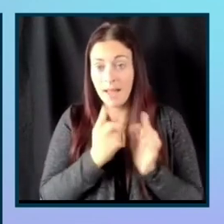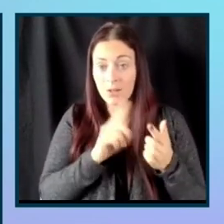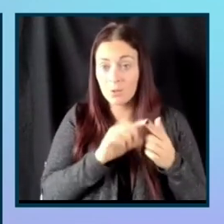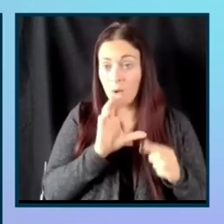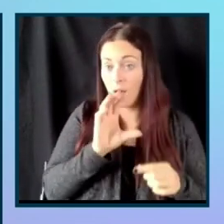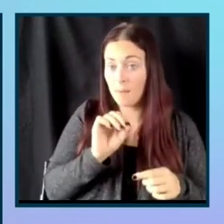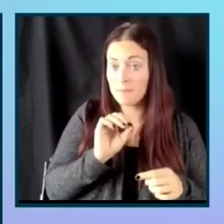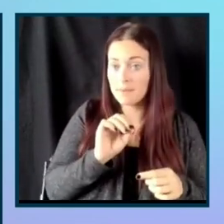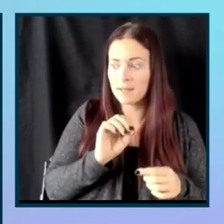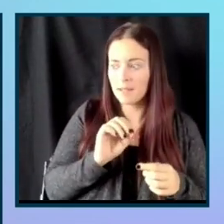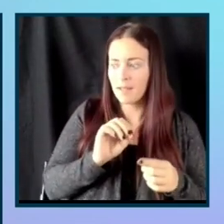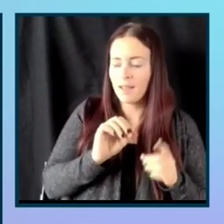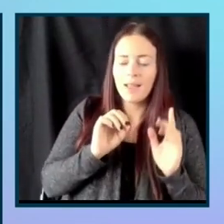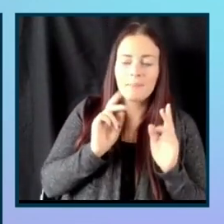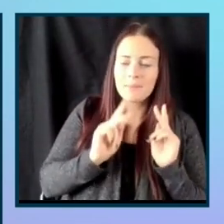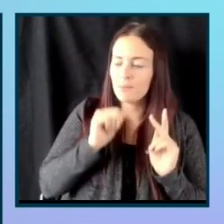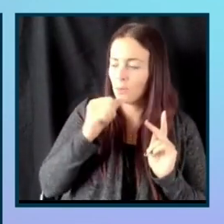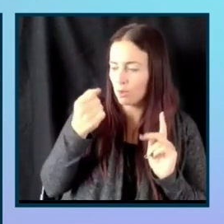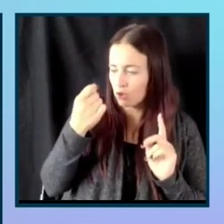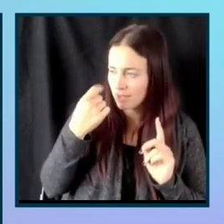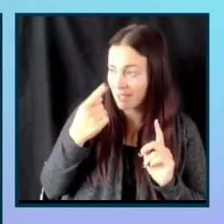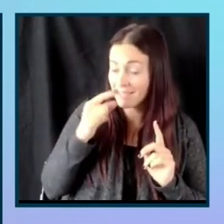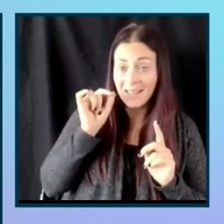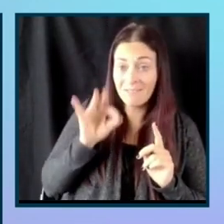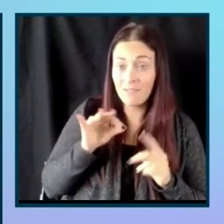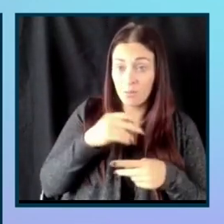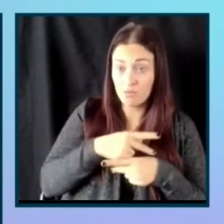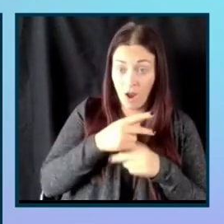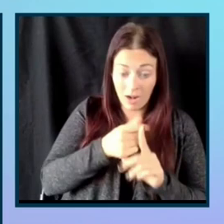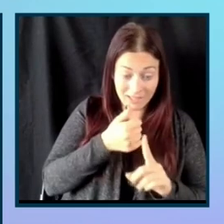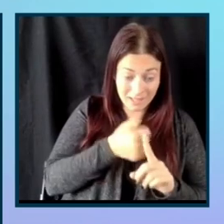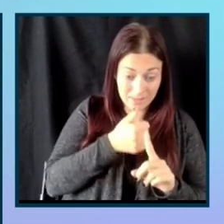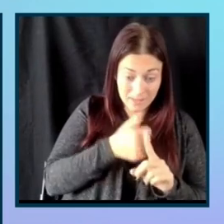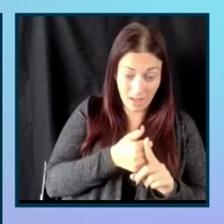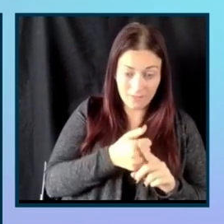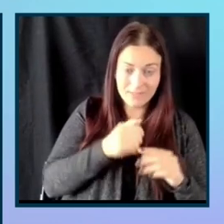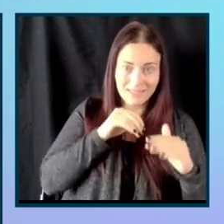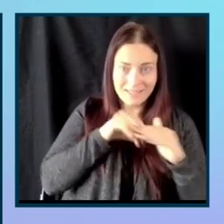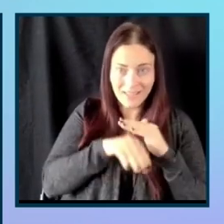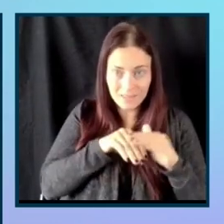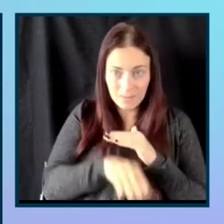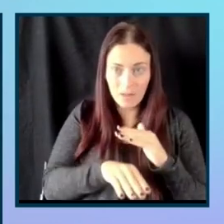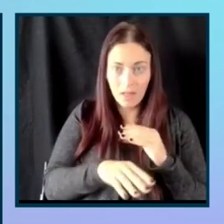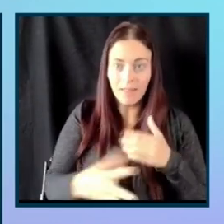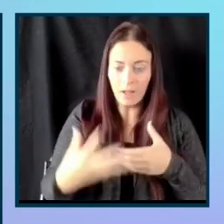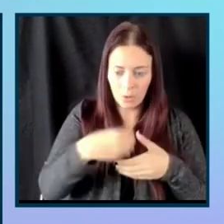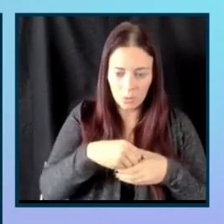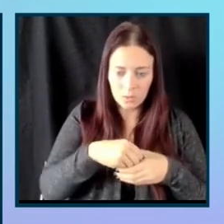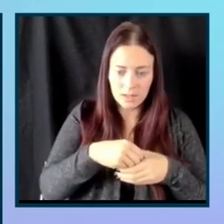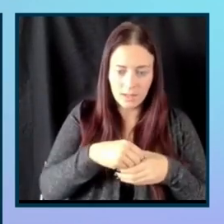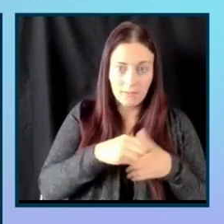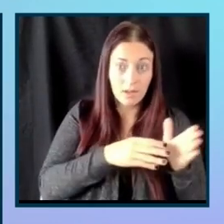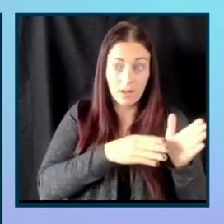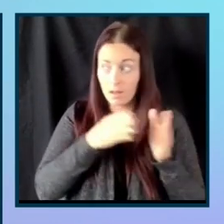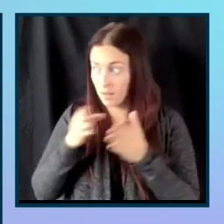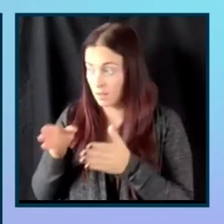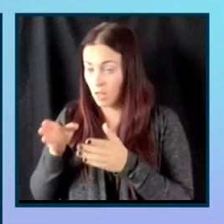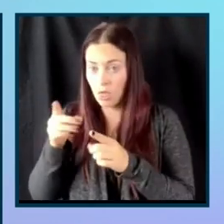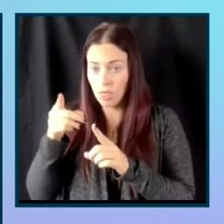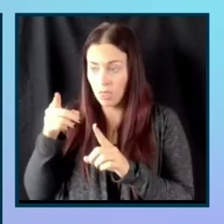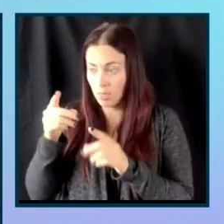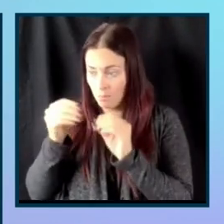100%. The more that we make products inclusive, the more people who can use them, the stickier those products will be.